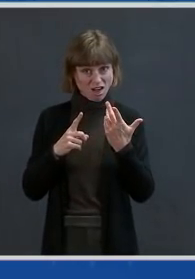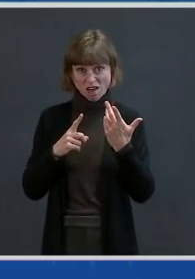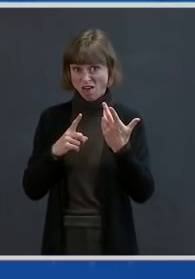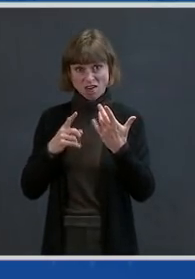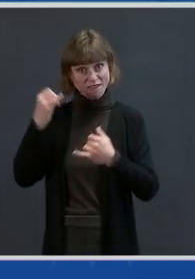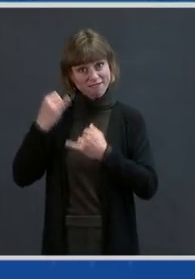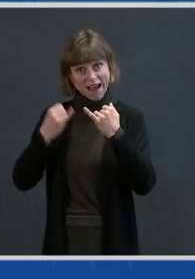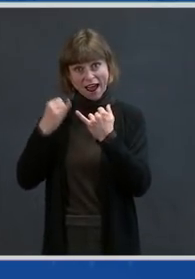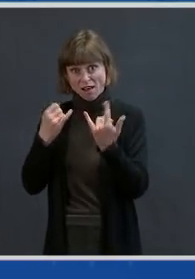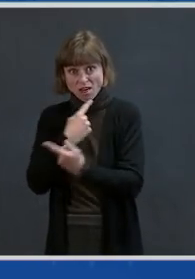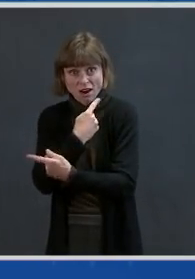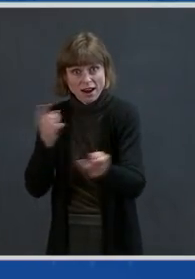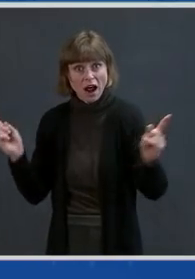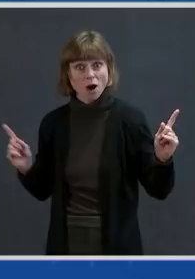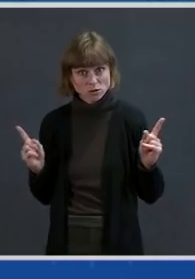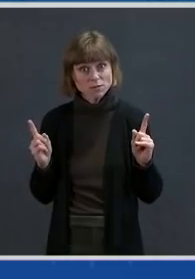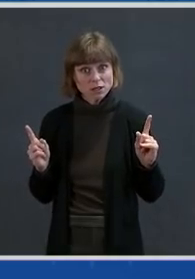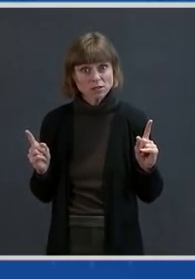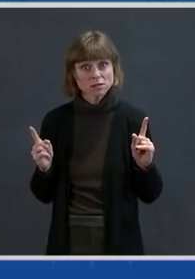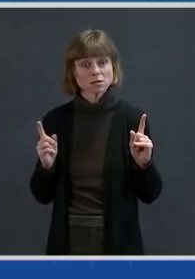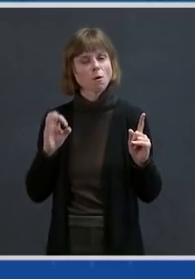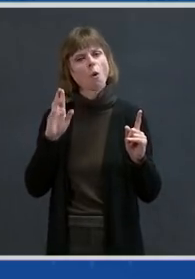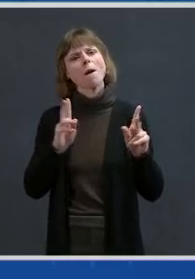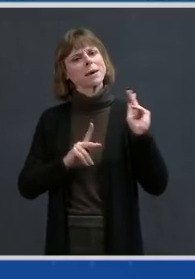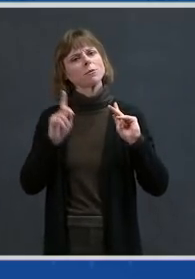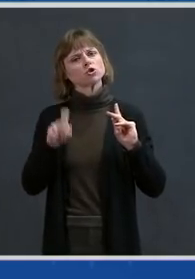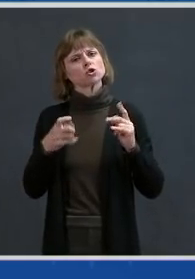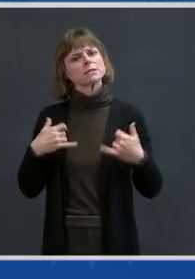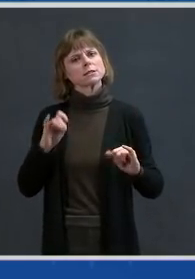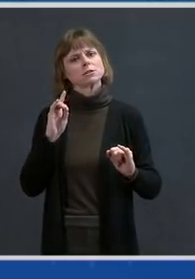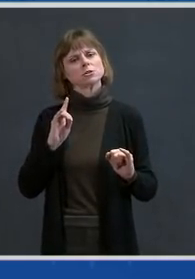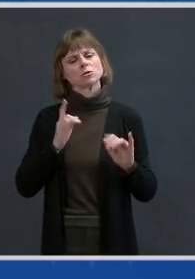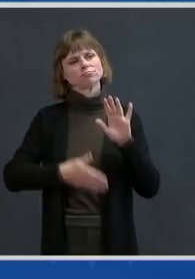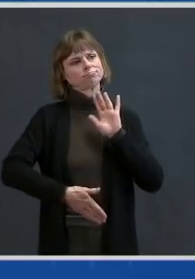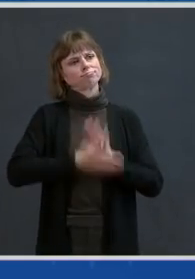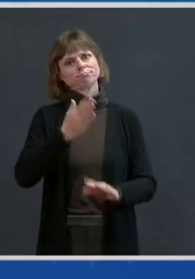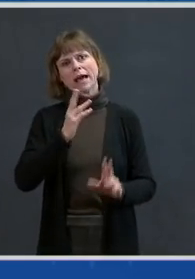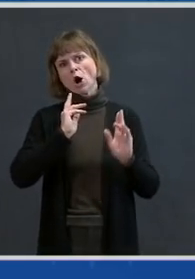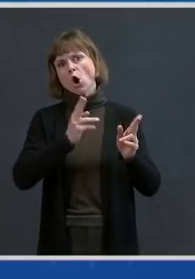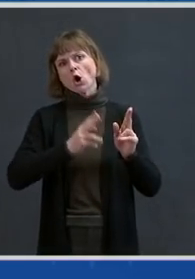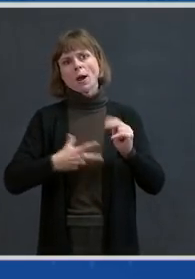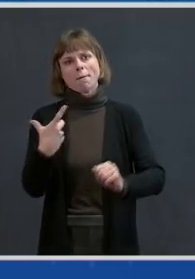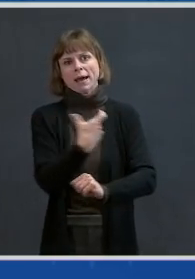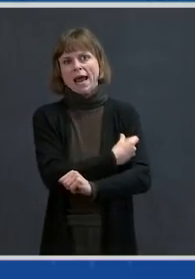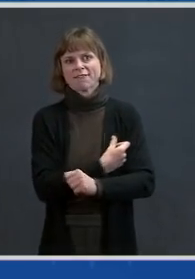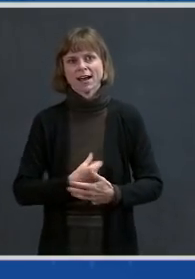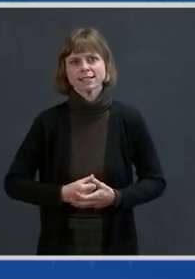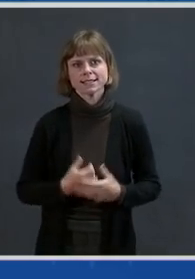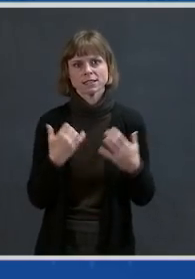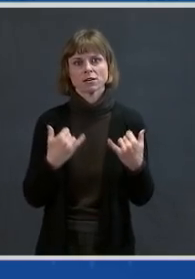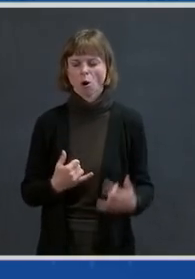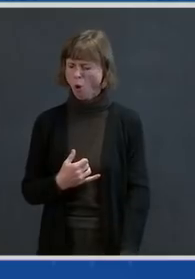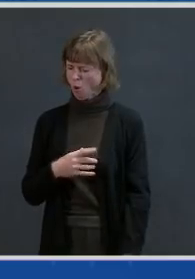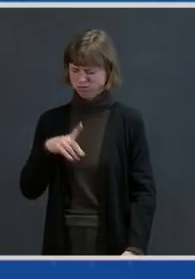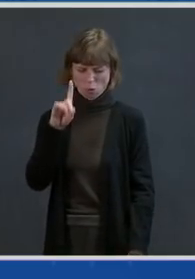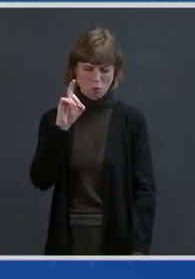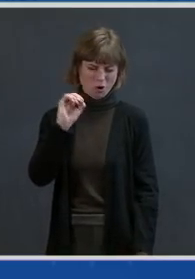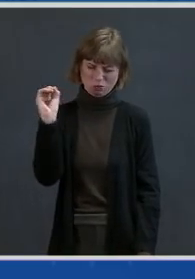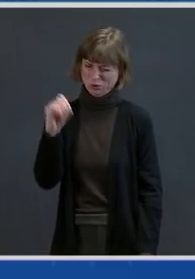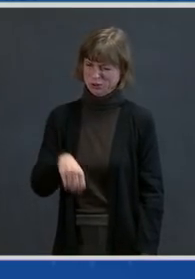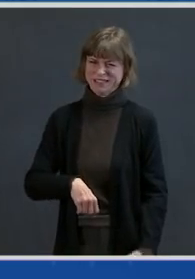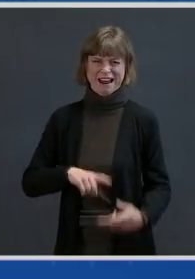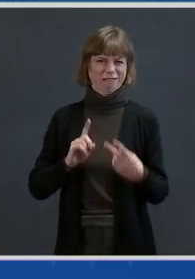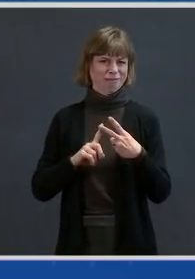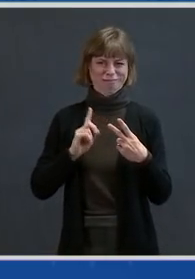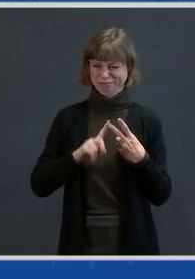people go out and quickly and hastily get their vaccines? Overwhelmingly the latter, Andy. Right now,